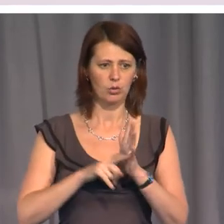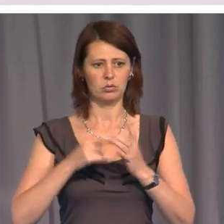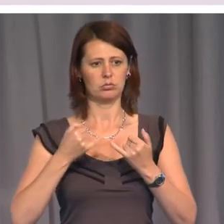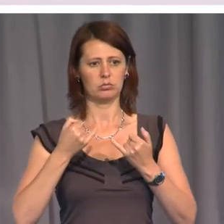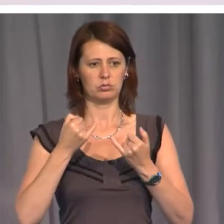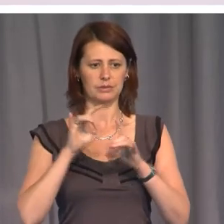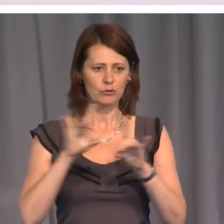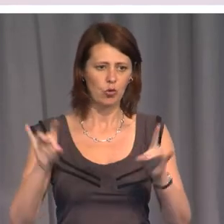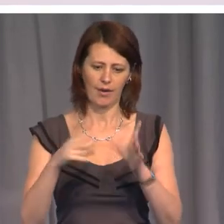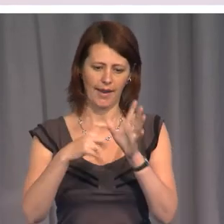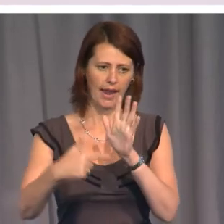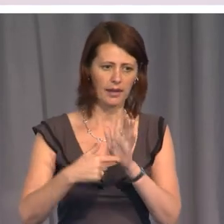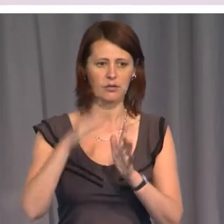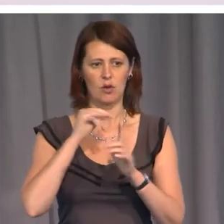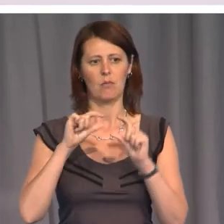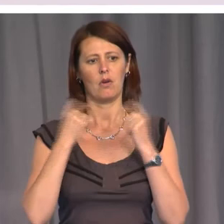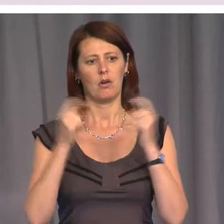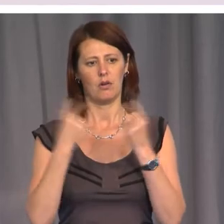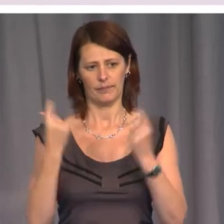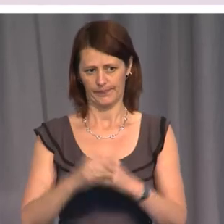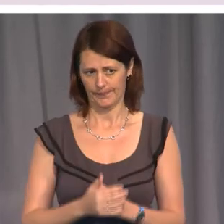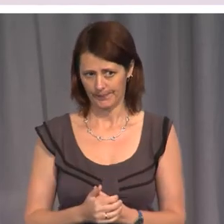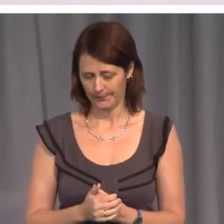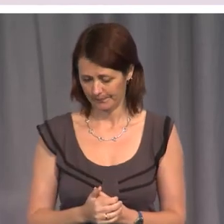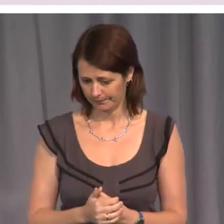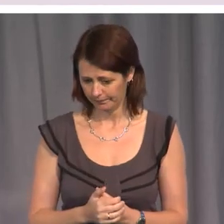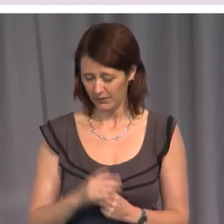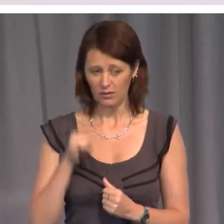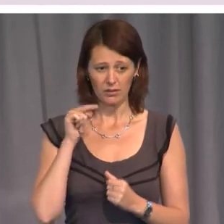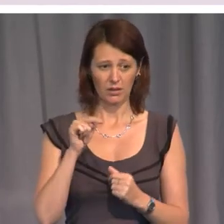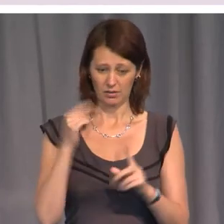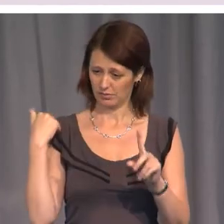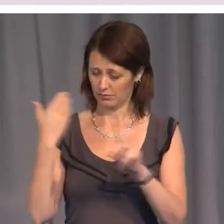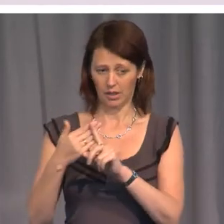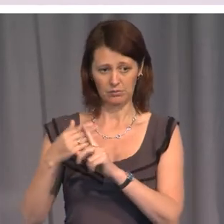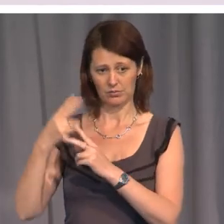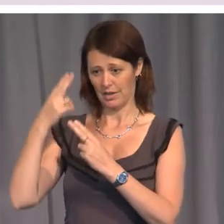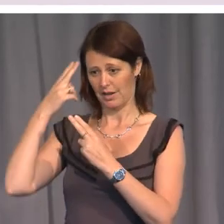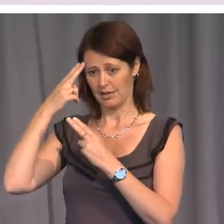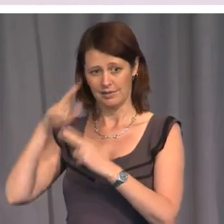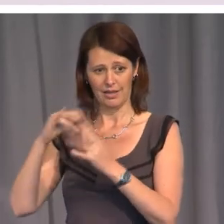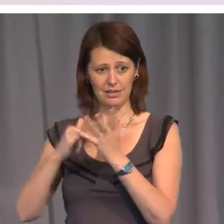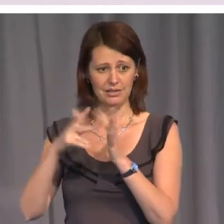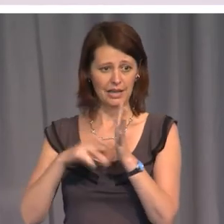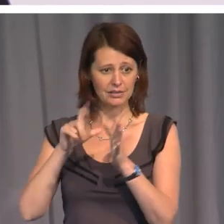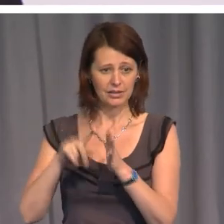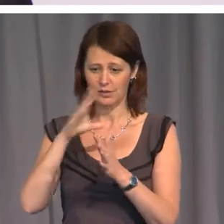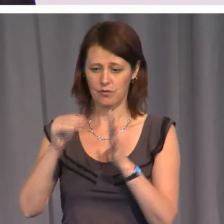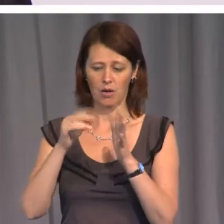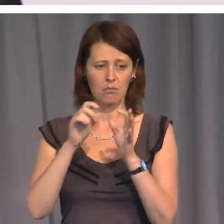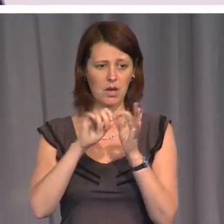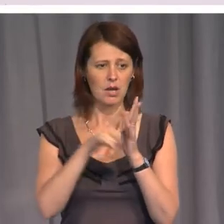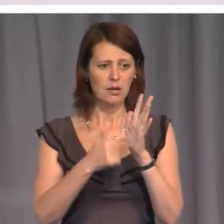sexual abuse. How far you've come from the death-sentencing days of Henry Bolte and the literary